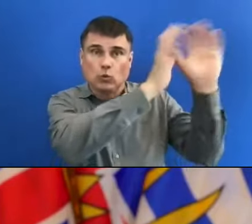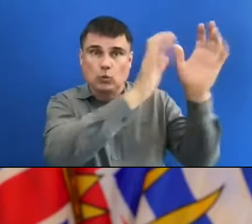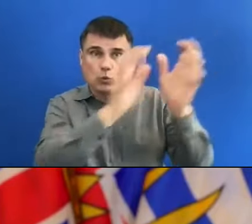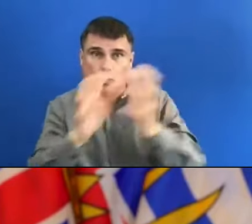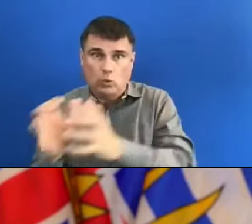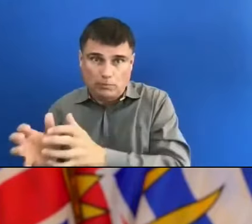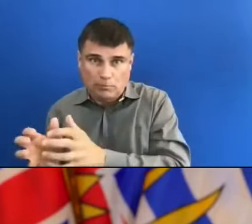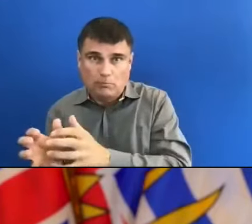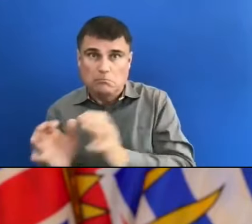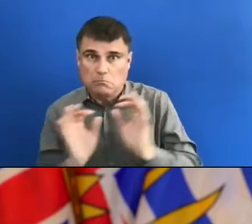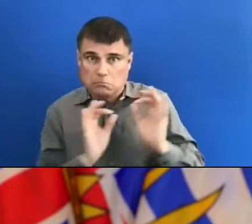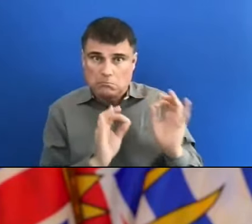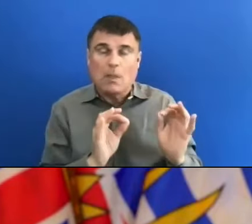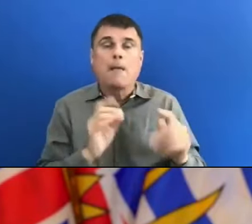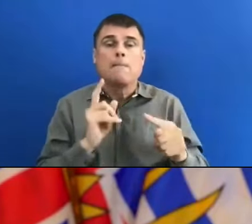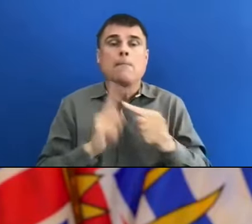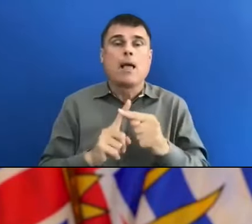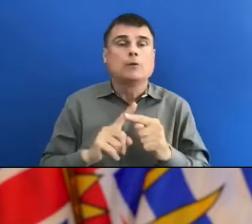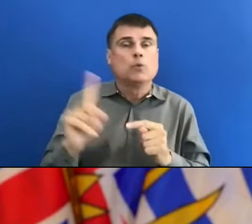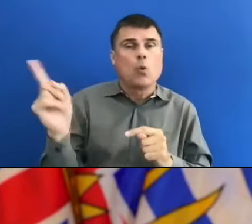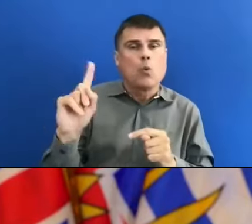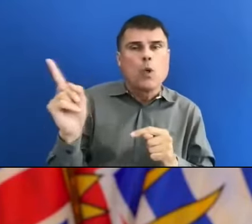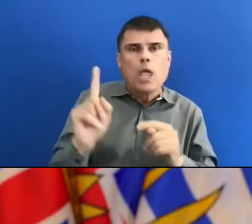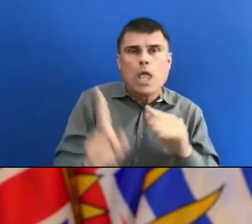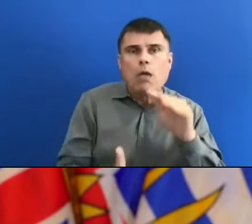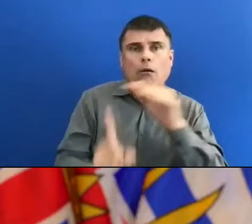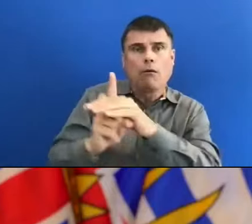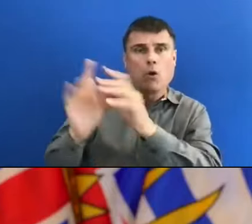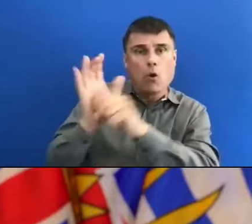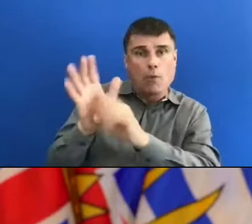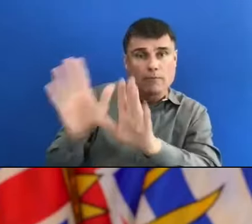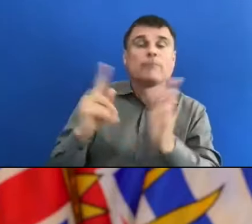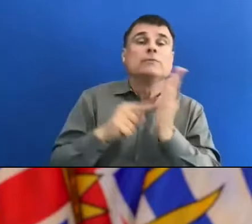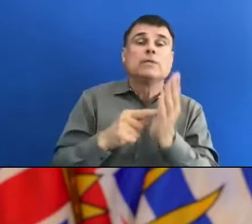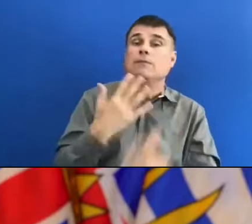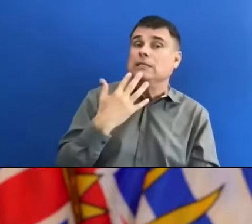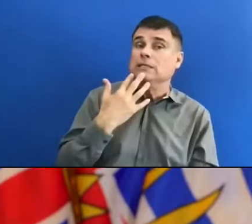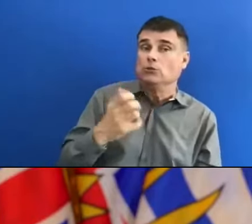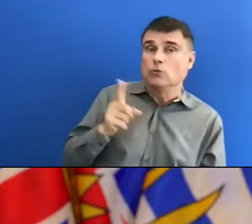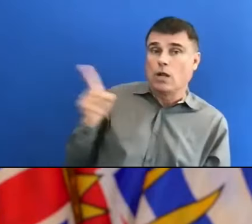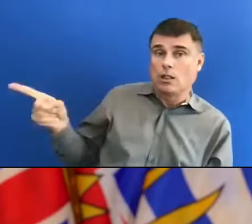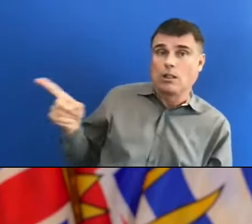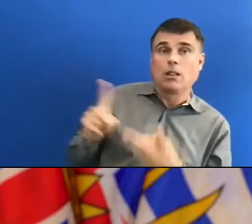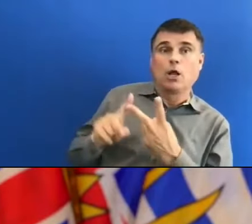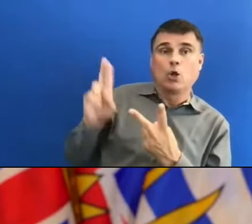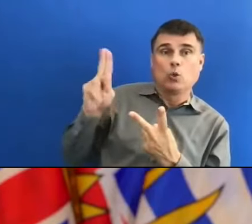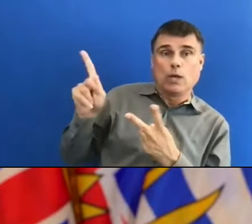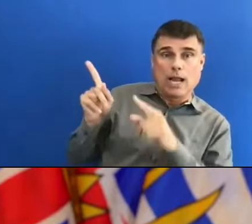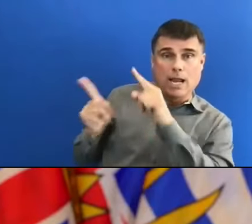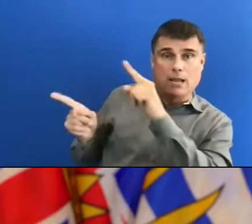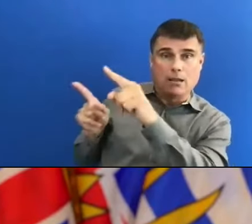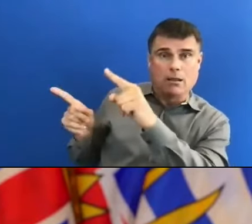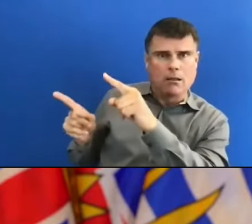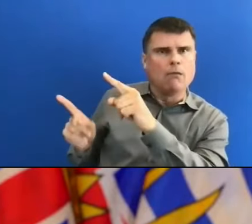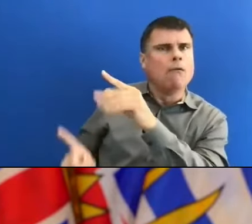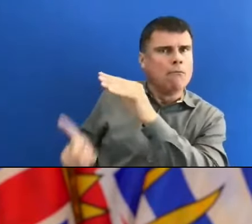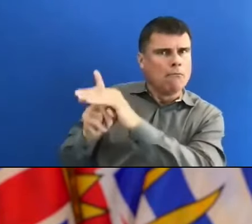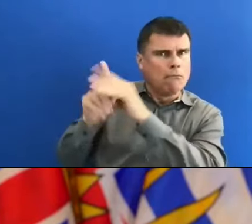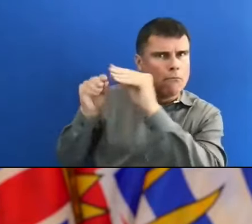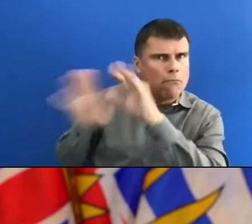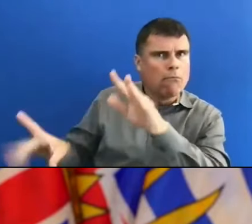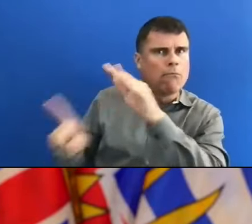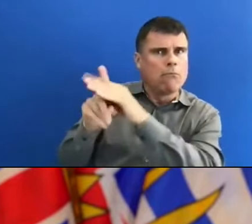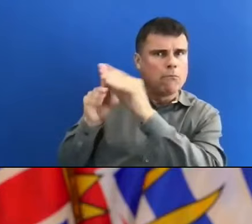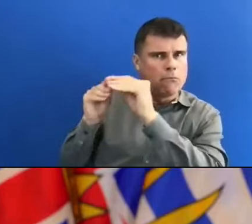transmission and then we look at both Israel and the UK there's a lot of transmission that's happening in pockets of mostly younger